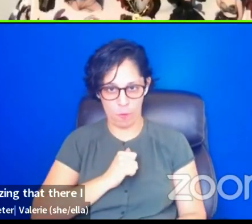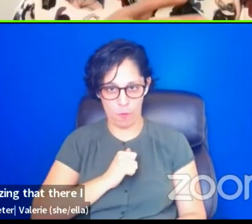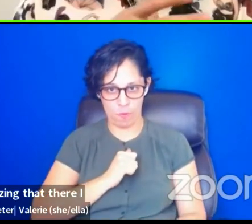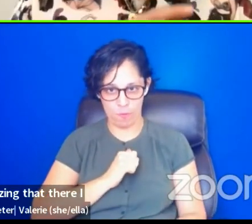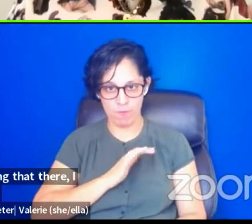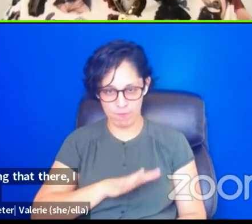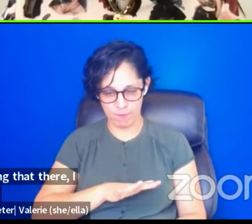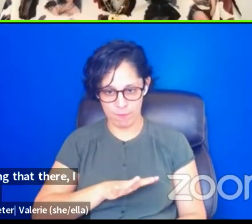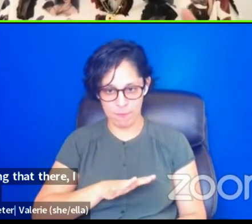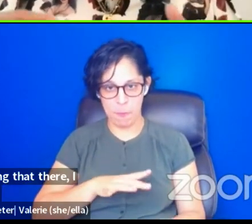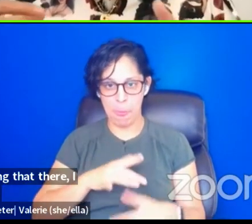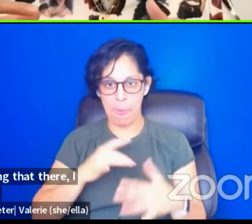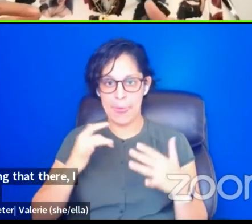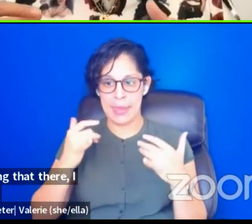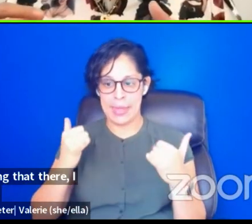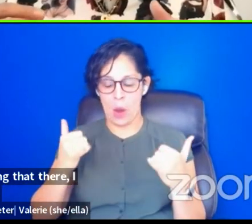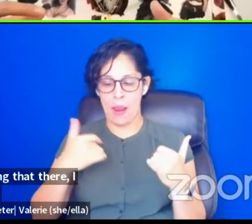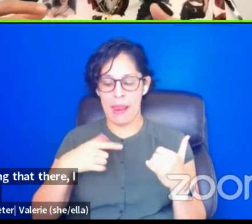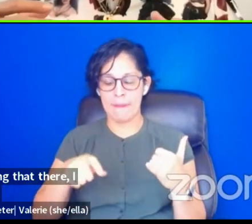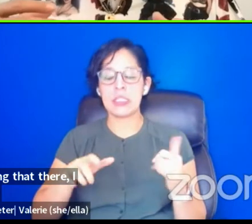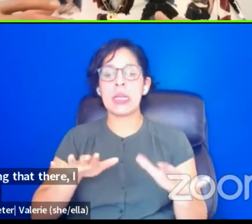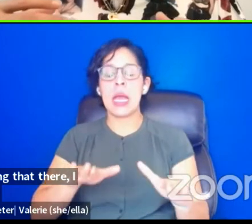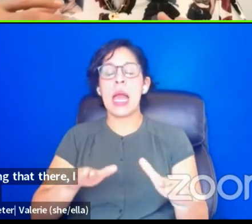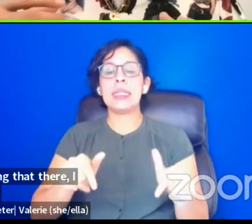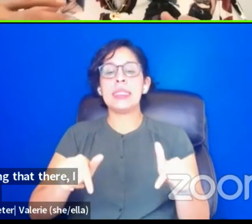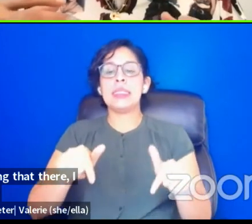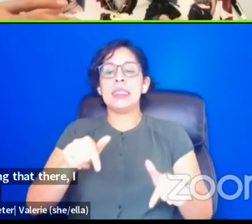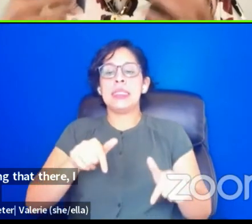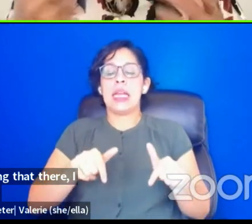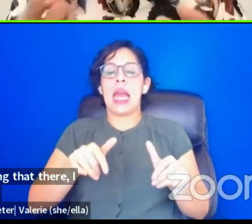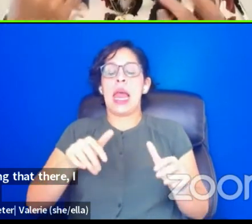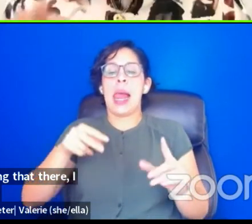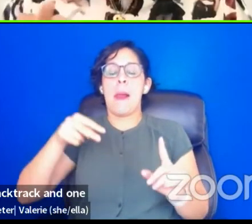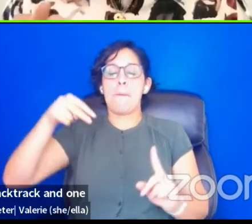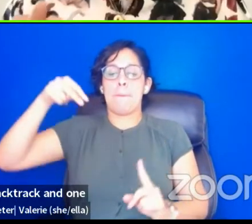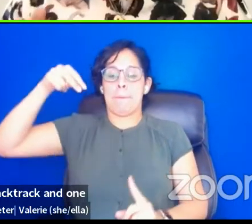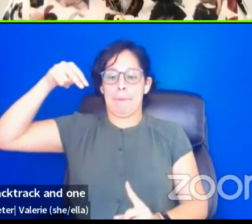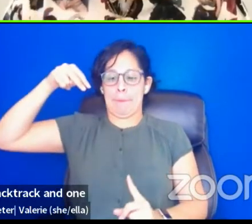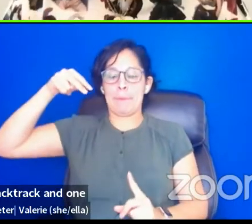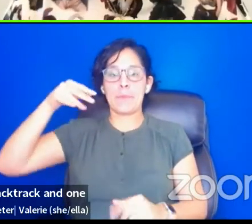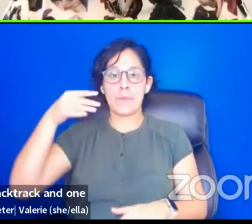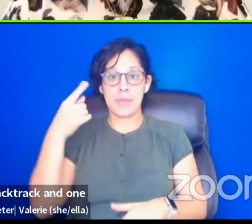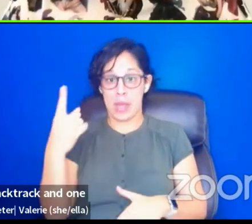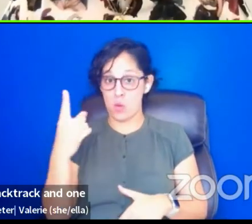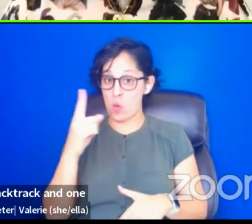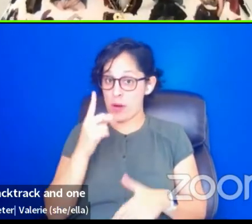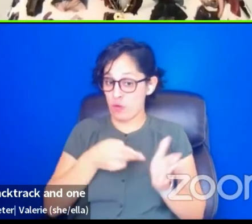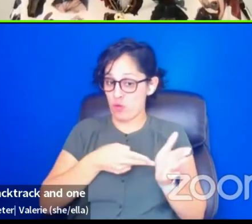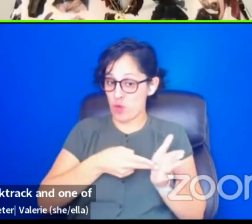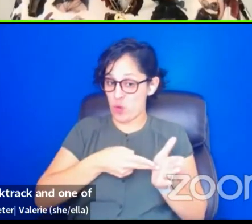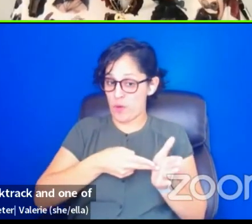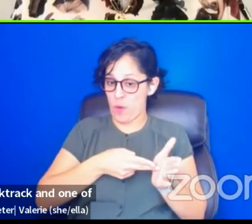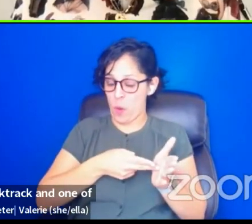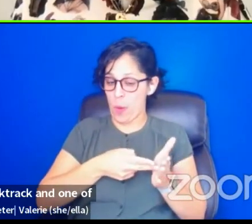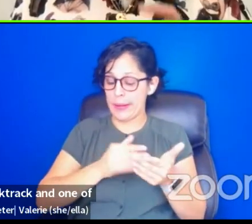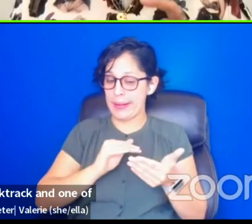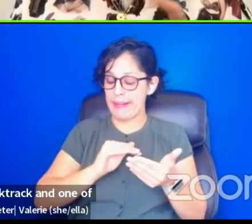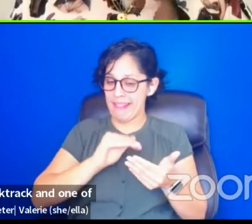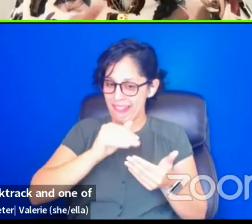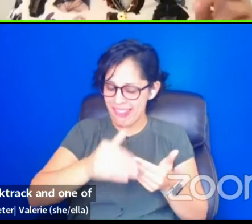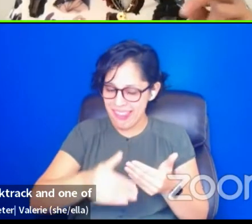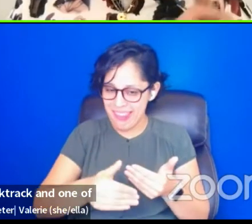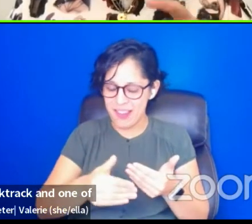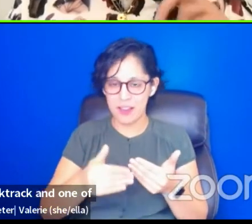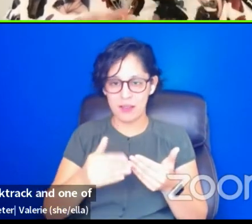And now I'm having to like, sort of backtrack. And, uh, one of the steps truthfully to being able to